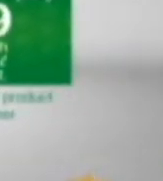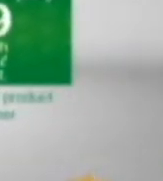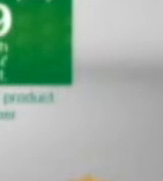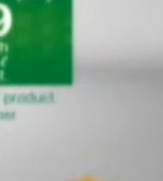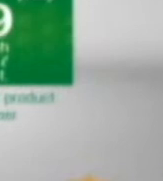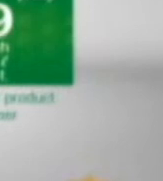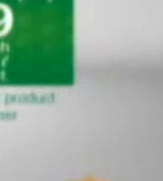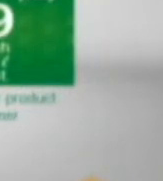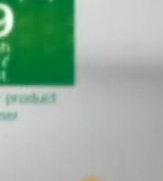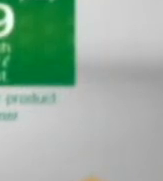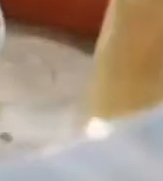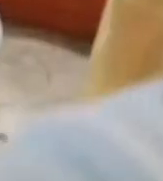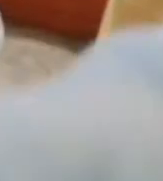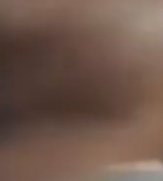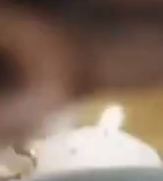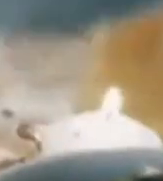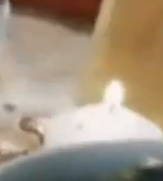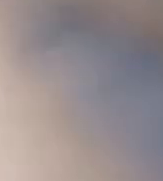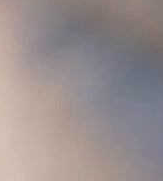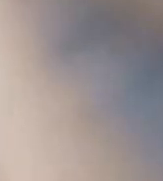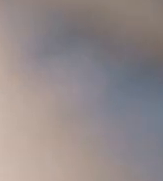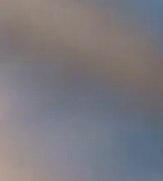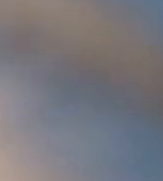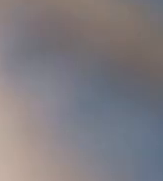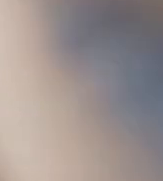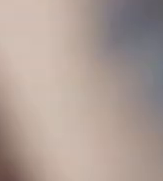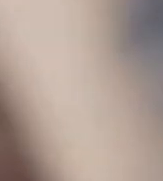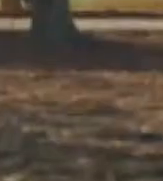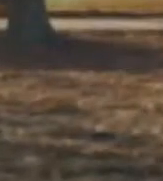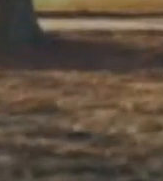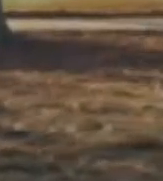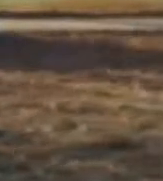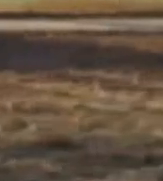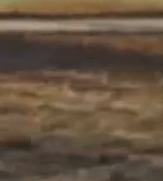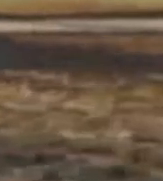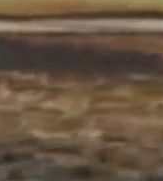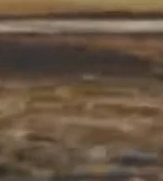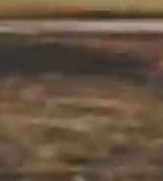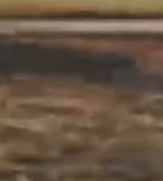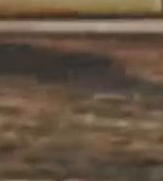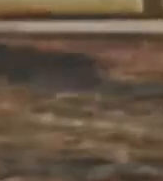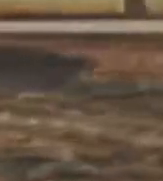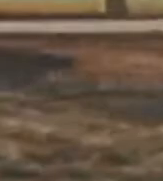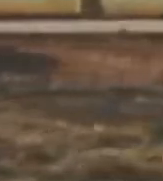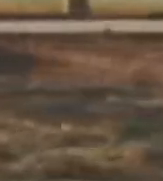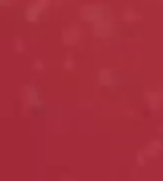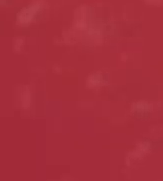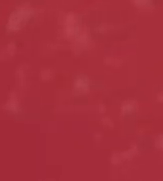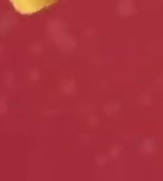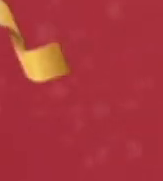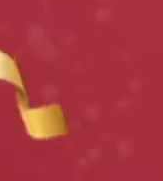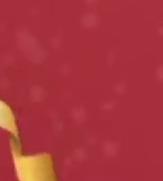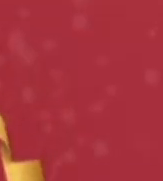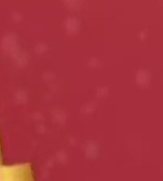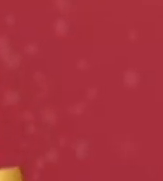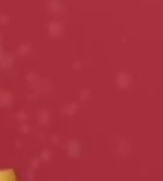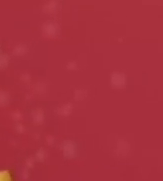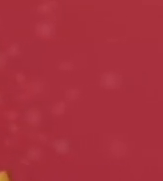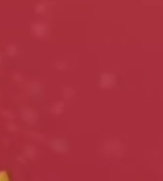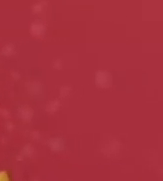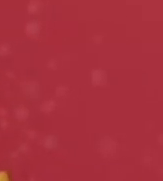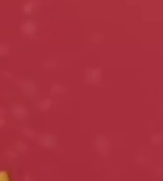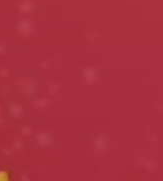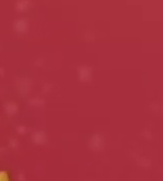$29.99. Spa, the home of a thousand little extras this Christmas. Get